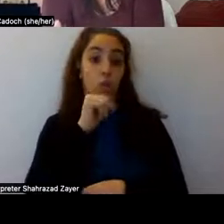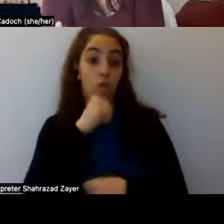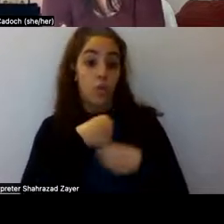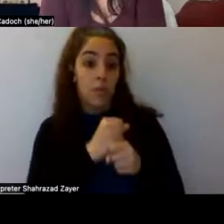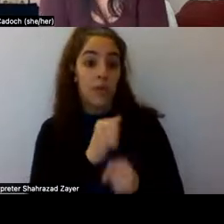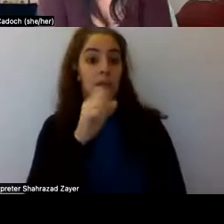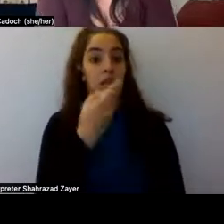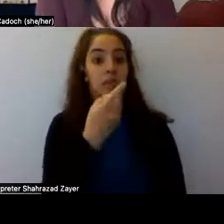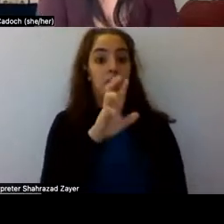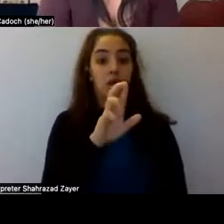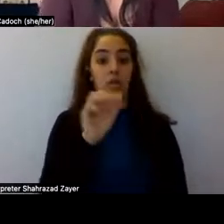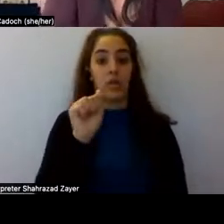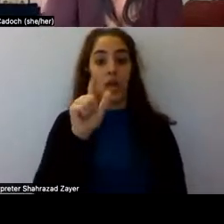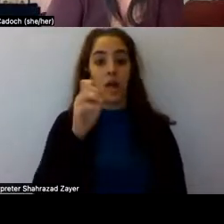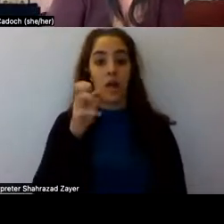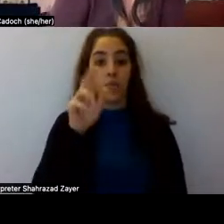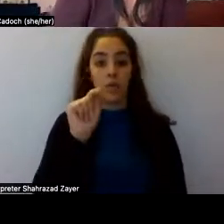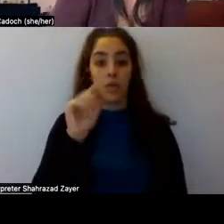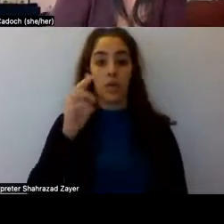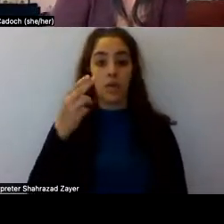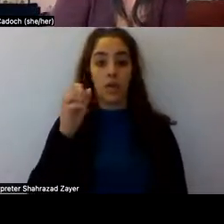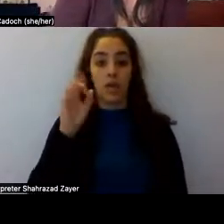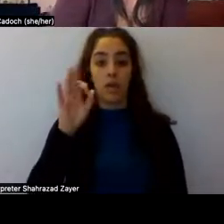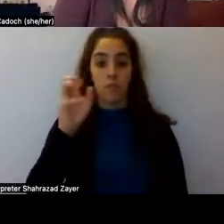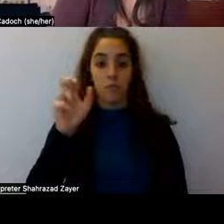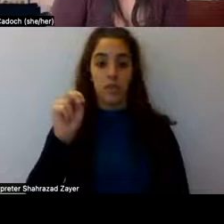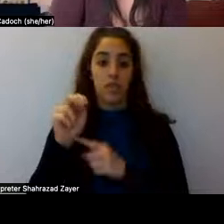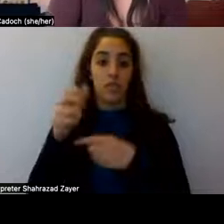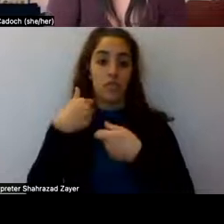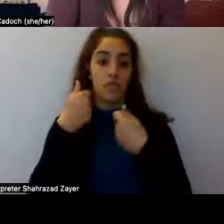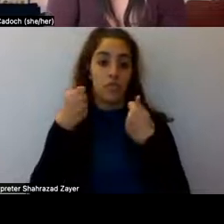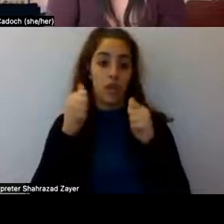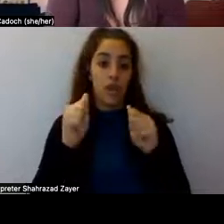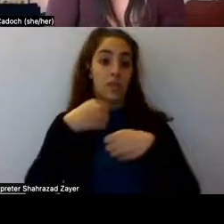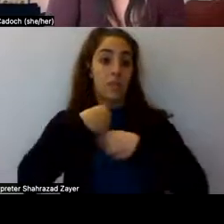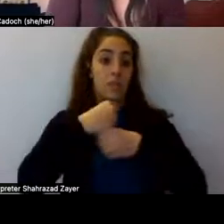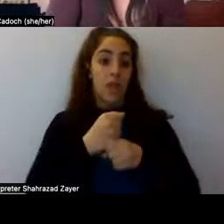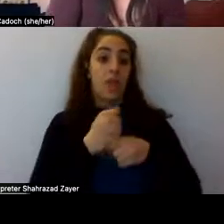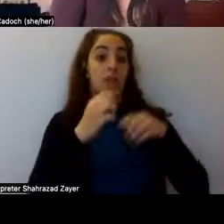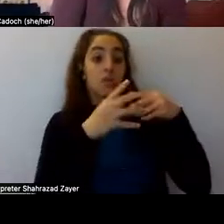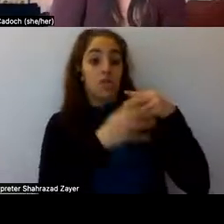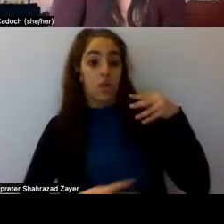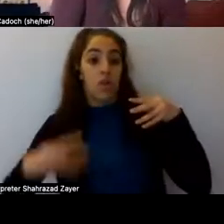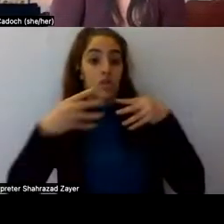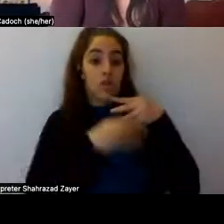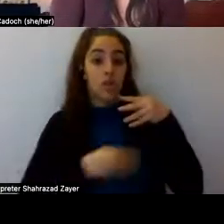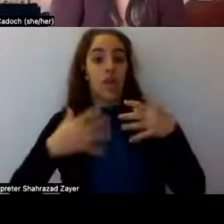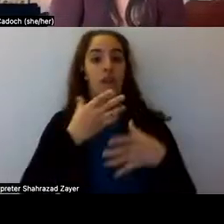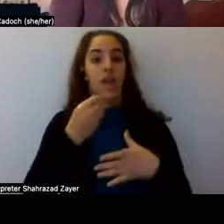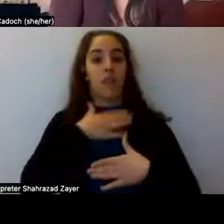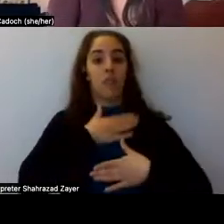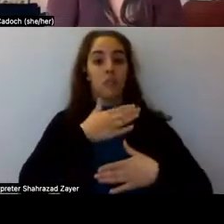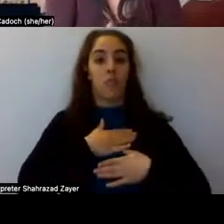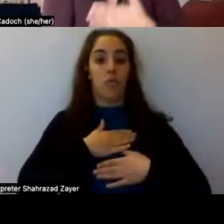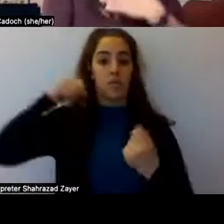the intention of obtaining, actually, a circulatory and respiratory stimulant. So he was looking for, uh, uh, synthesize a compound